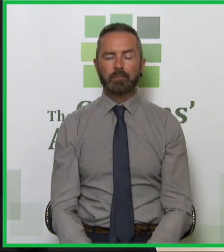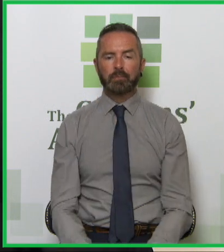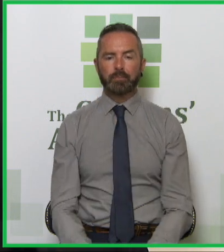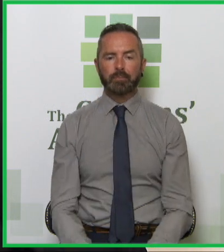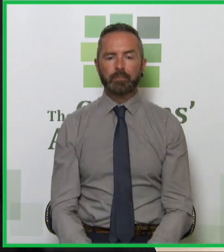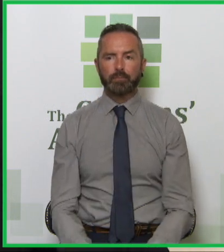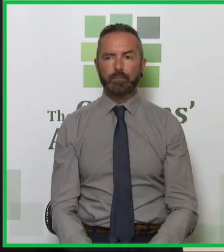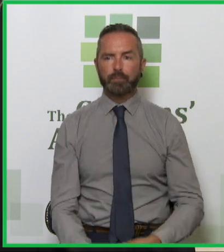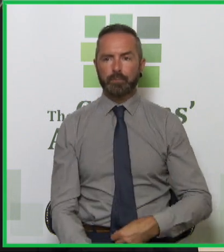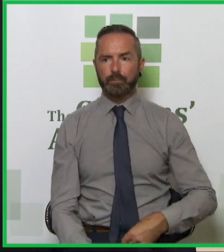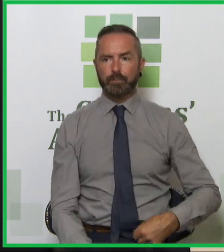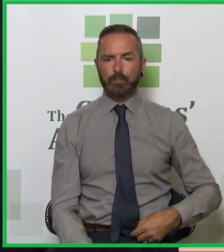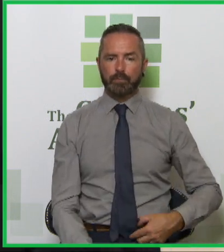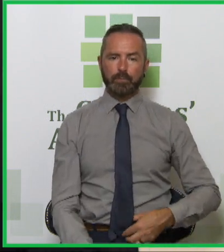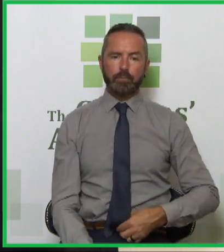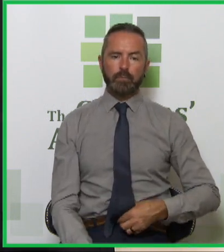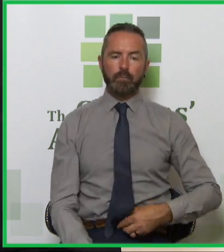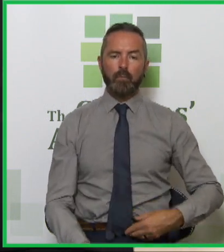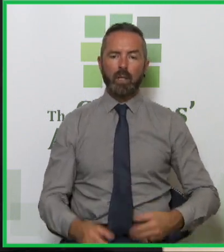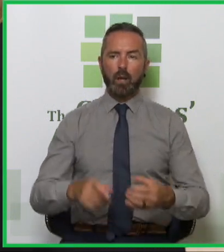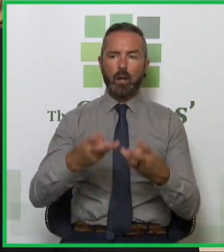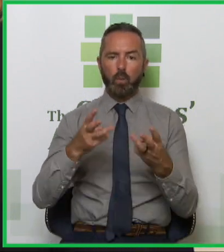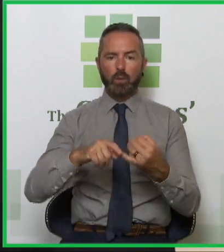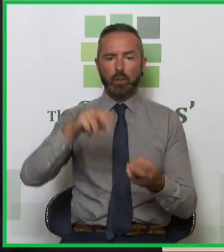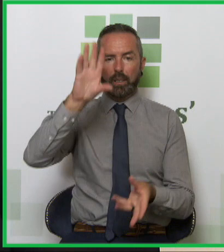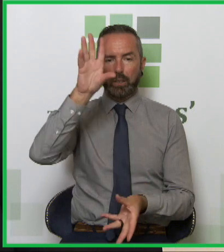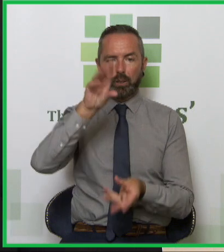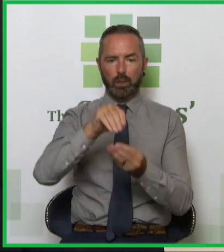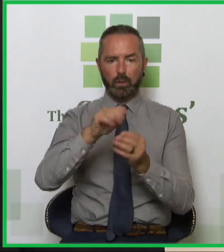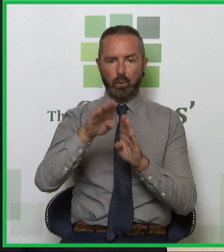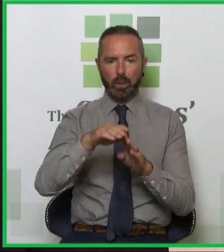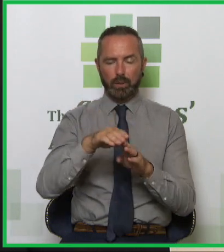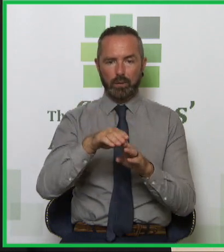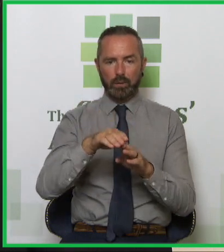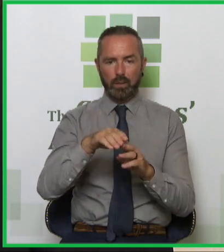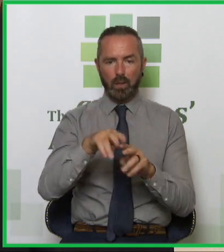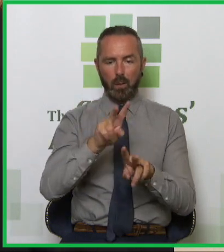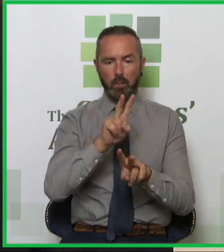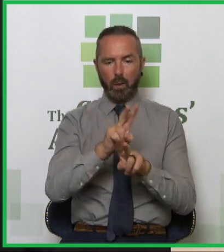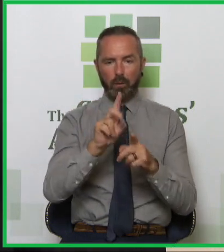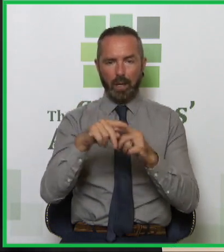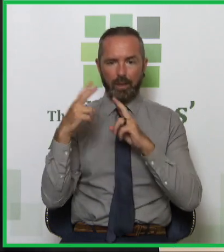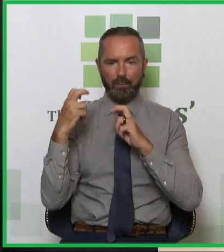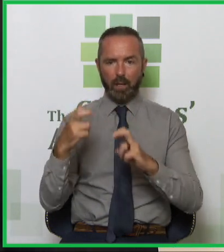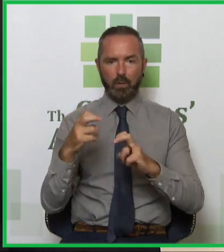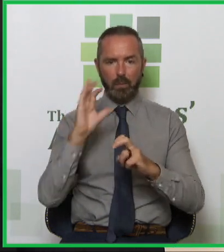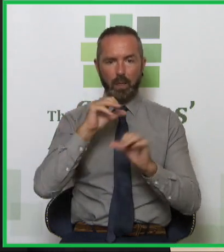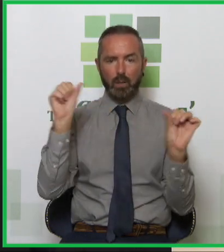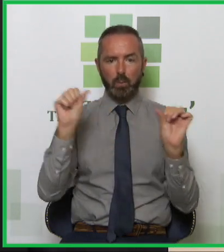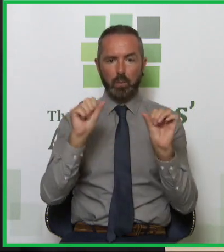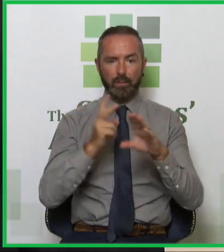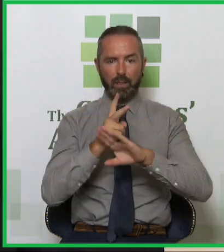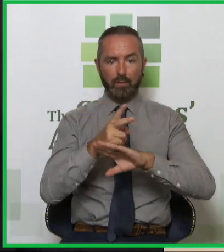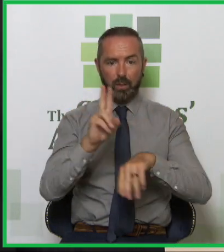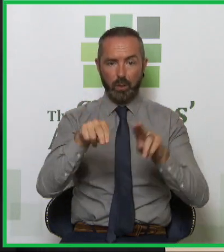conclude, really, with looking at monitoring and evaluation, because brief interventions aren't new, and